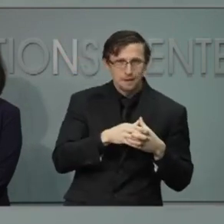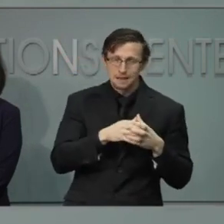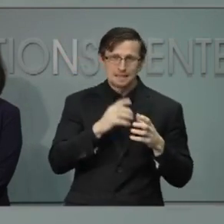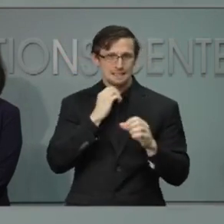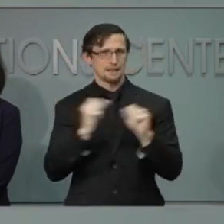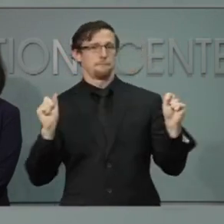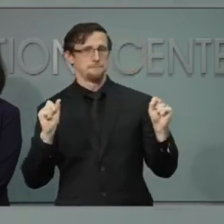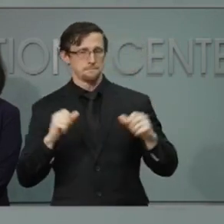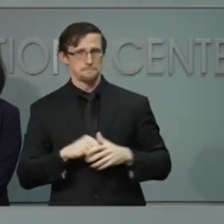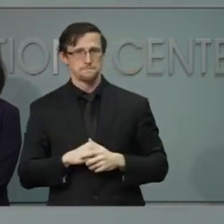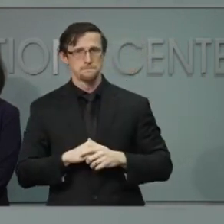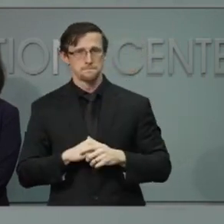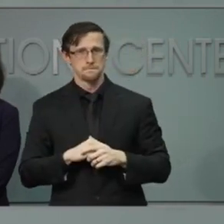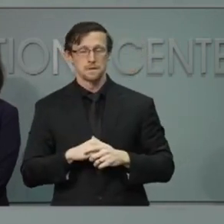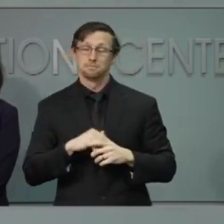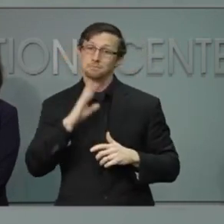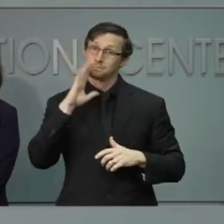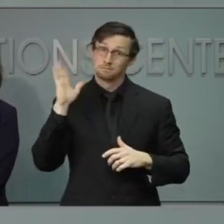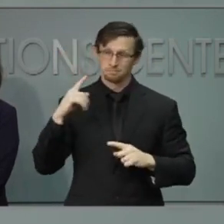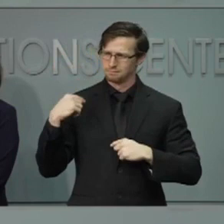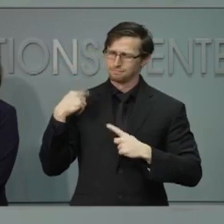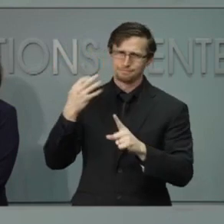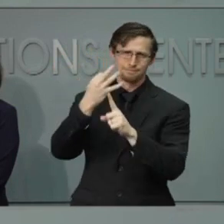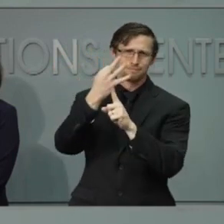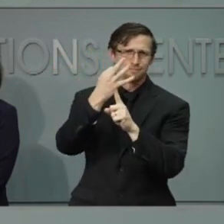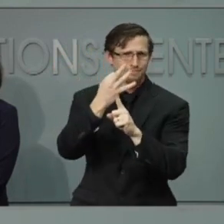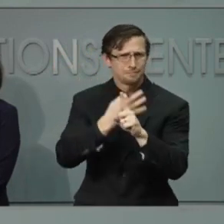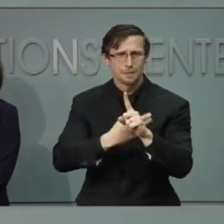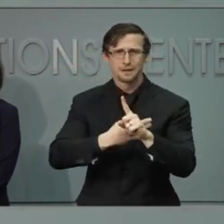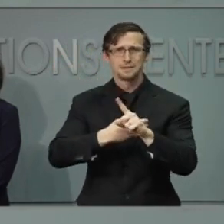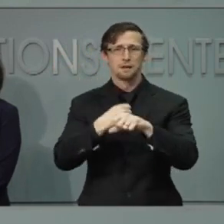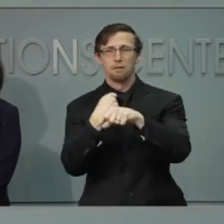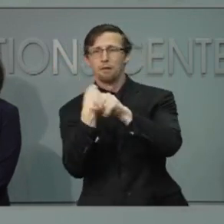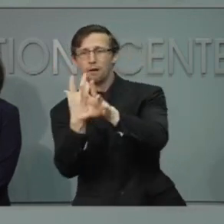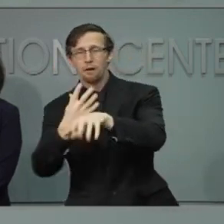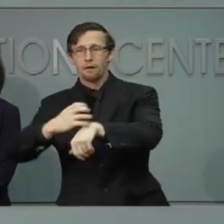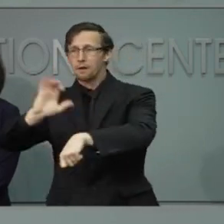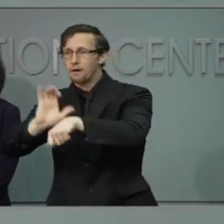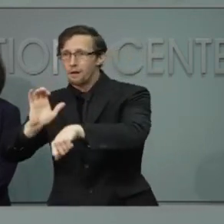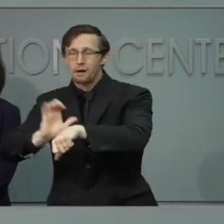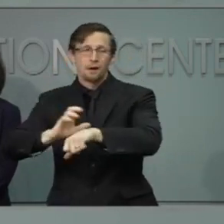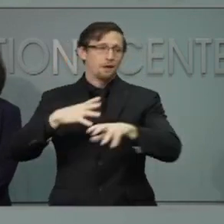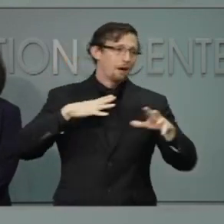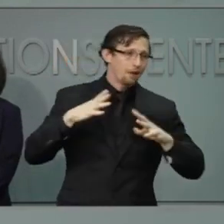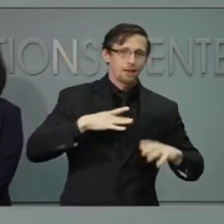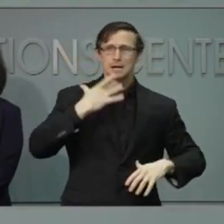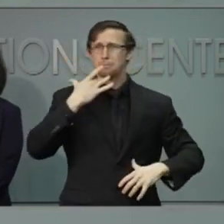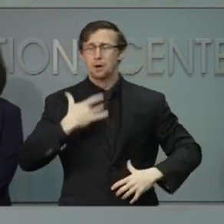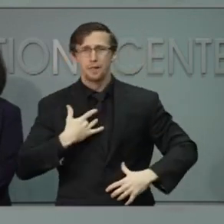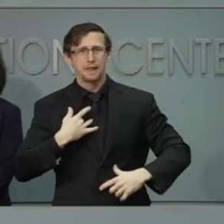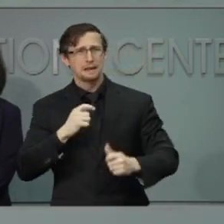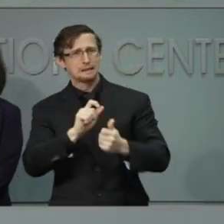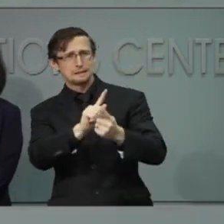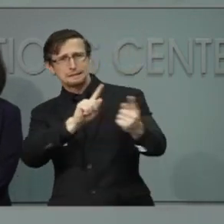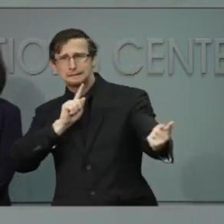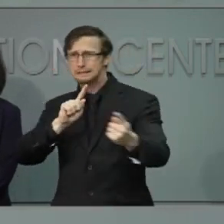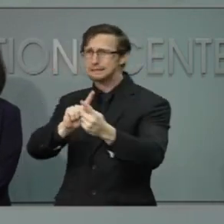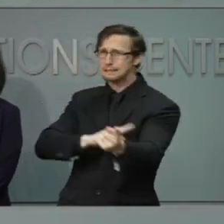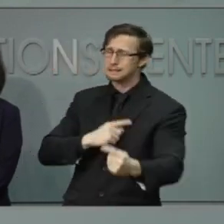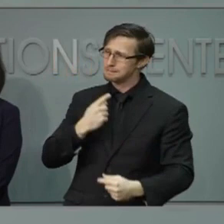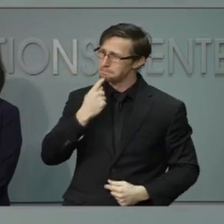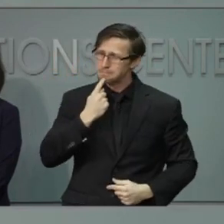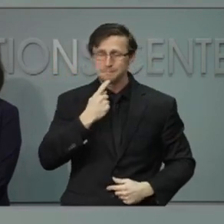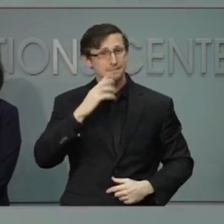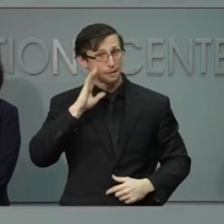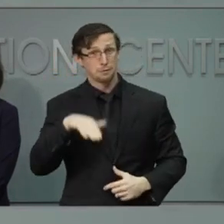I know it's been a long nine months of virtual church holidays, birthdays and more. But if we can keep it up just